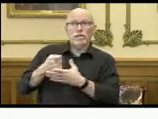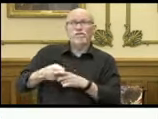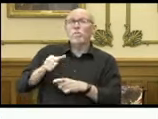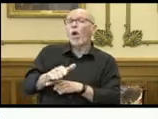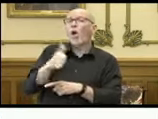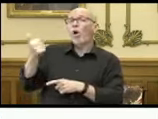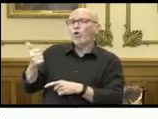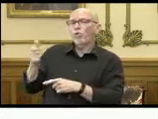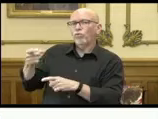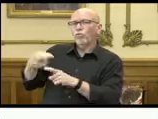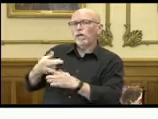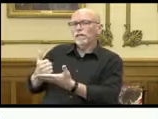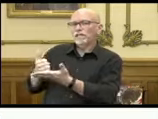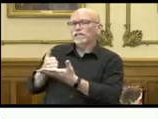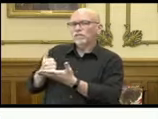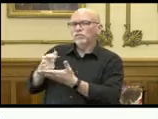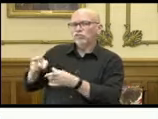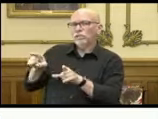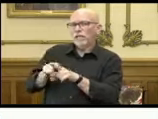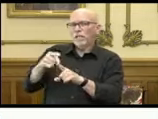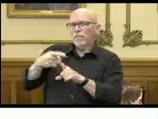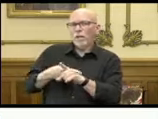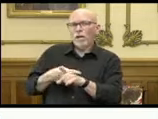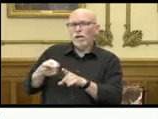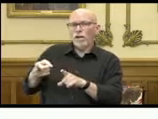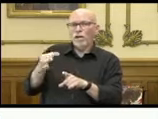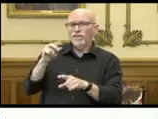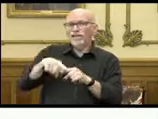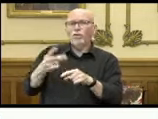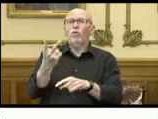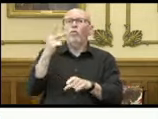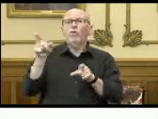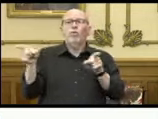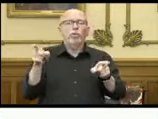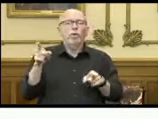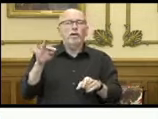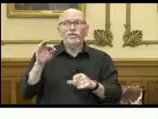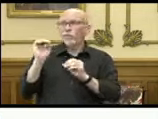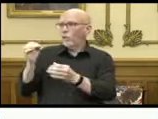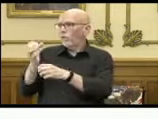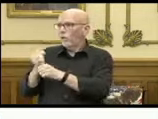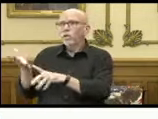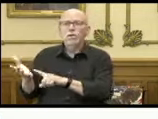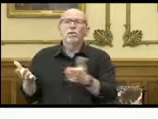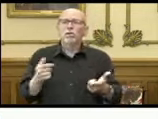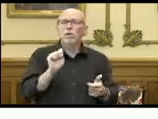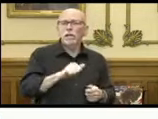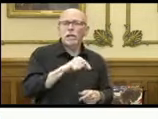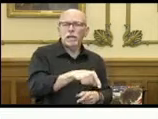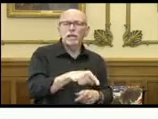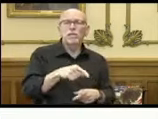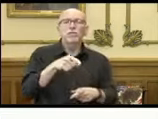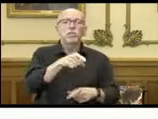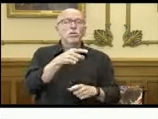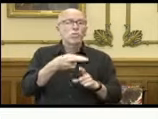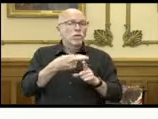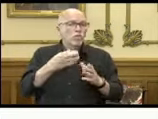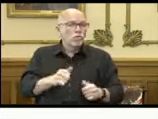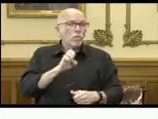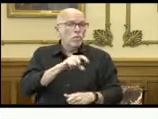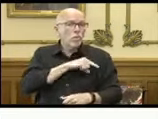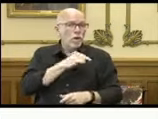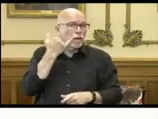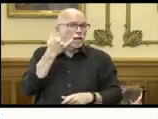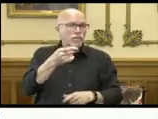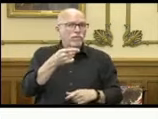source of rental assistance during the same month when participating in the state's program. Renters may be eligible if they are having